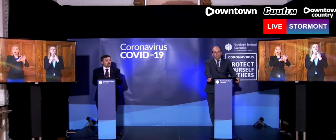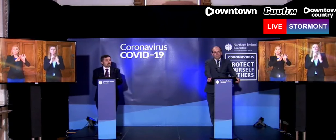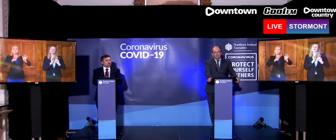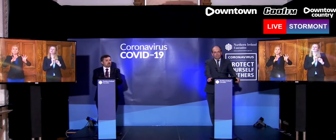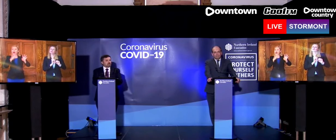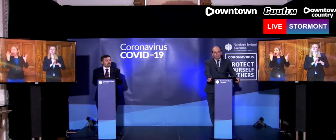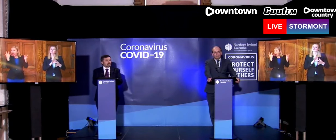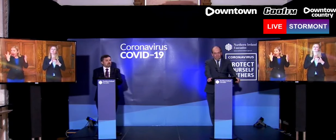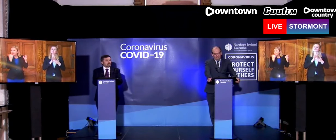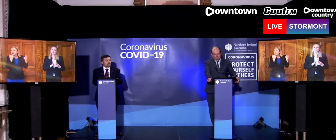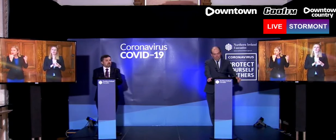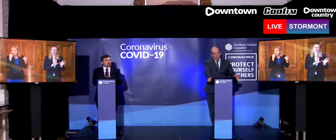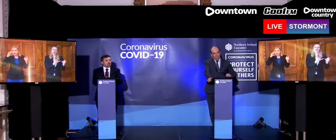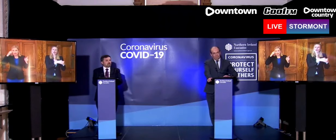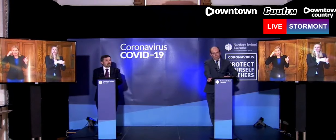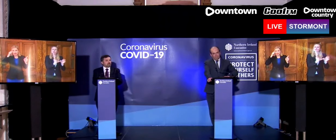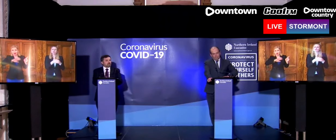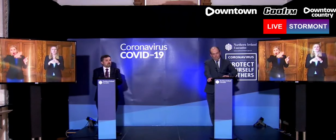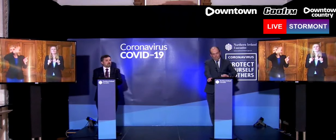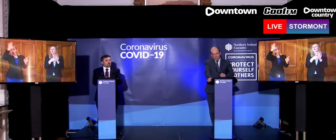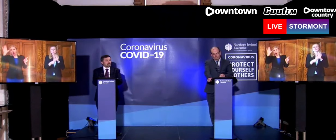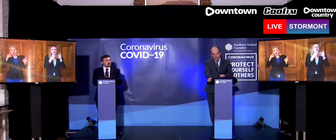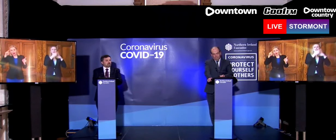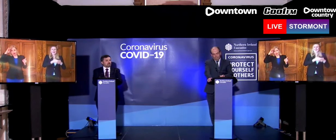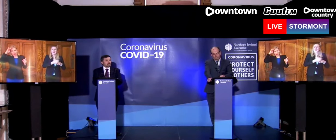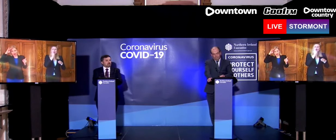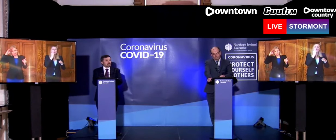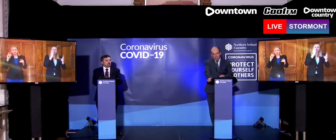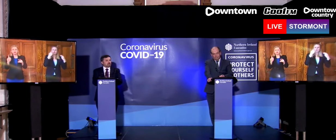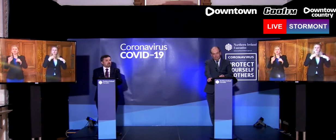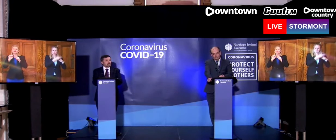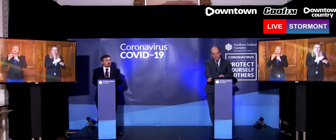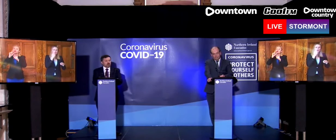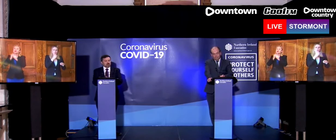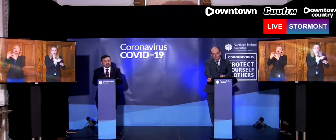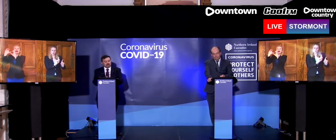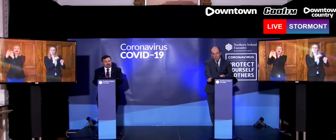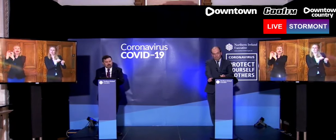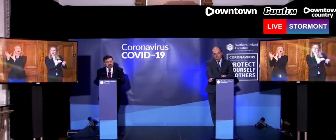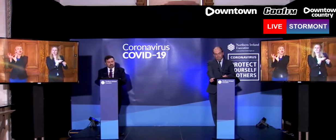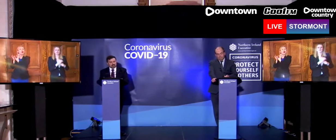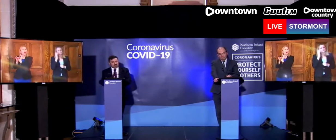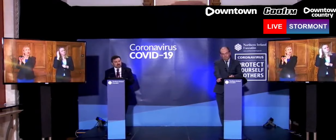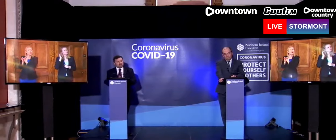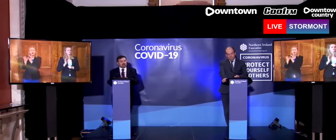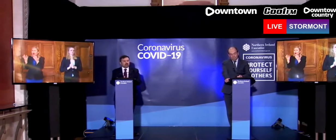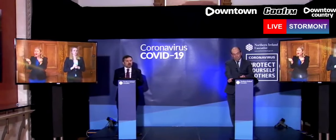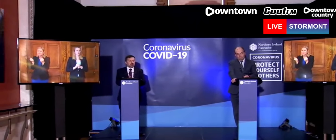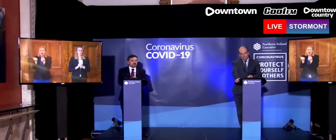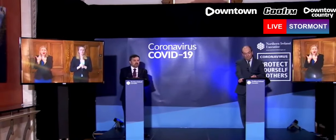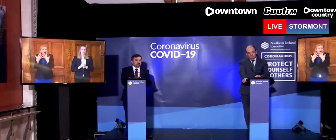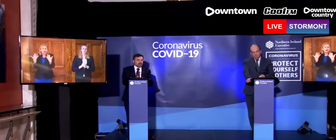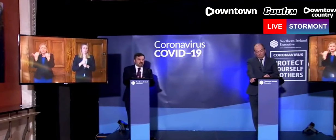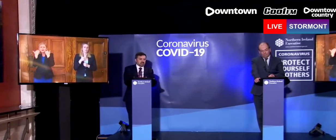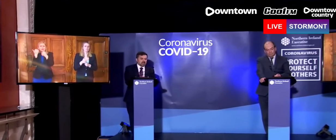around clusters potentially in care homes, for example, because we don't seem to have that information yet? Okay. Jane, in